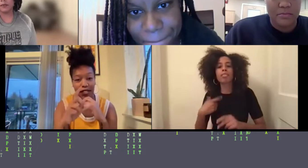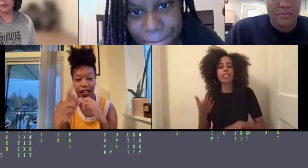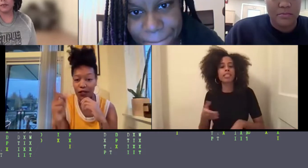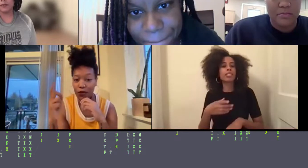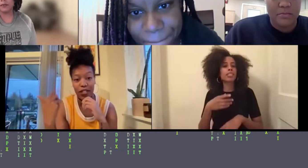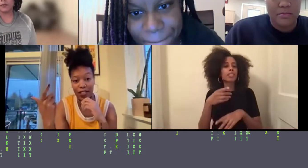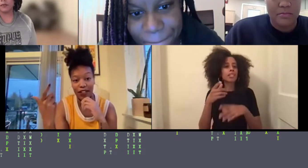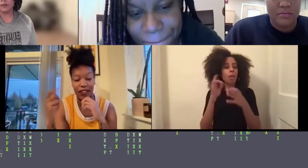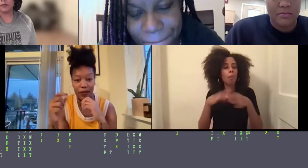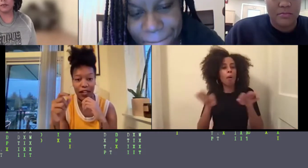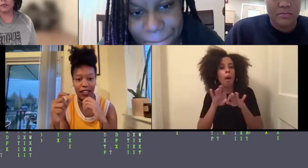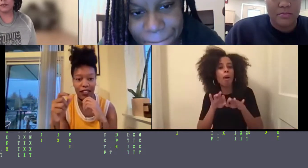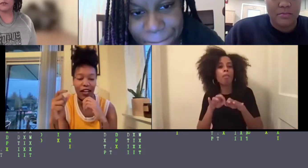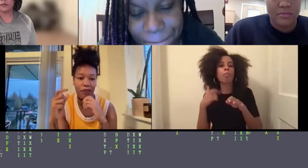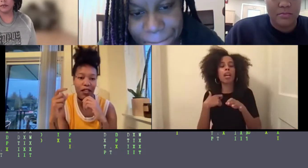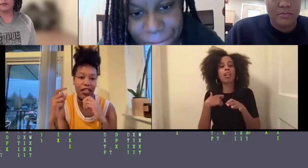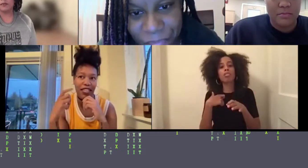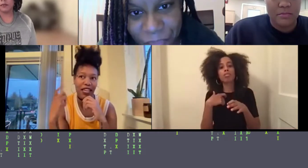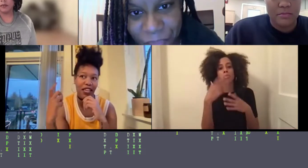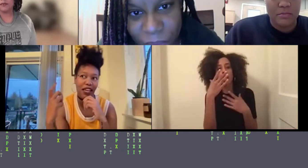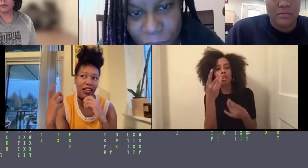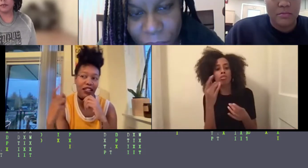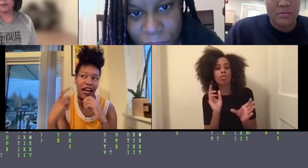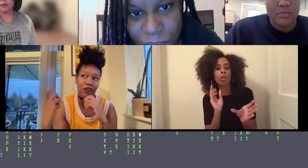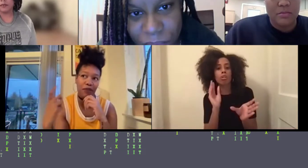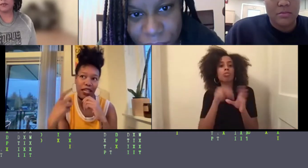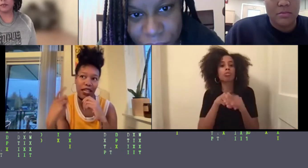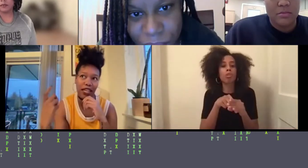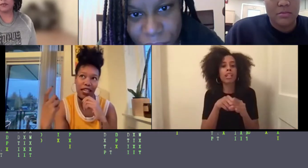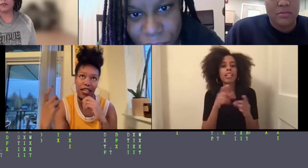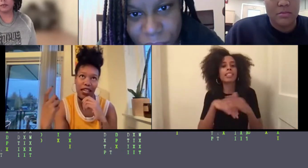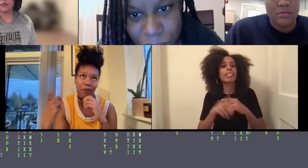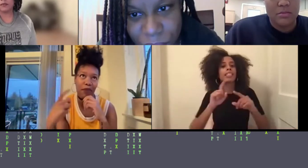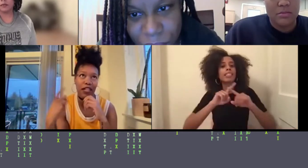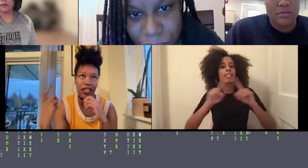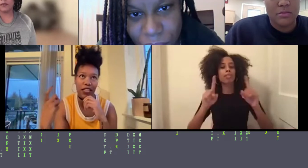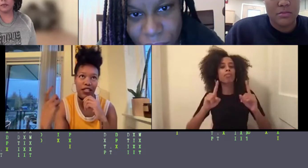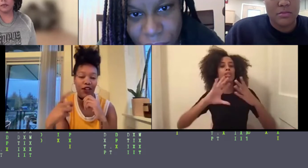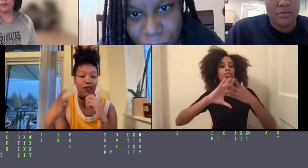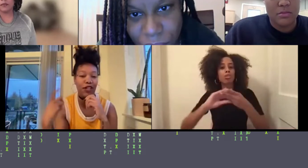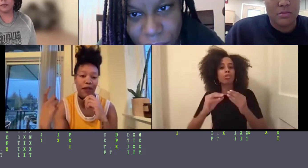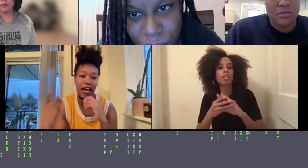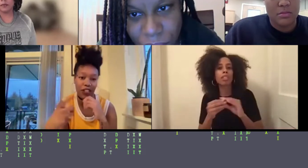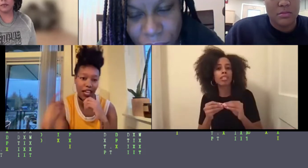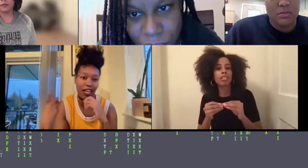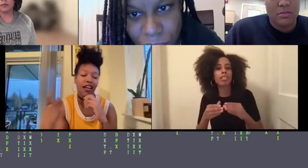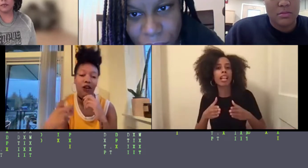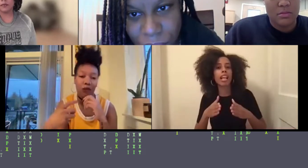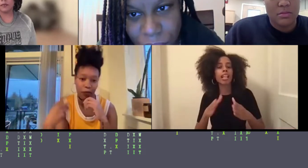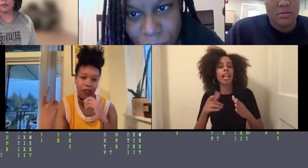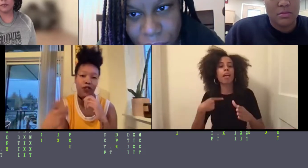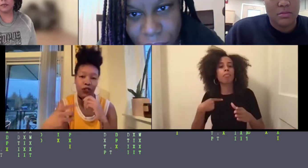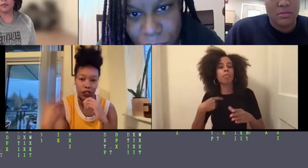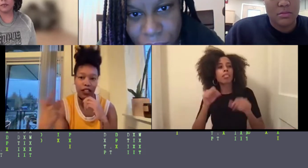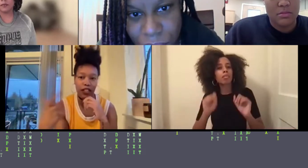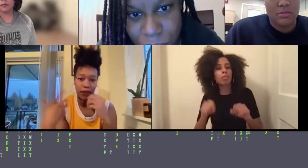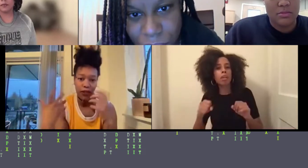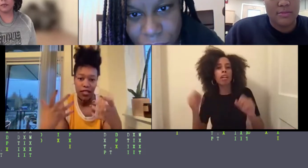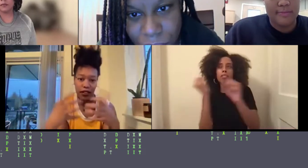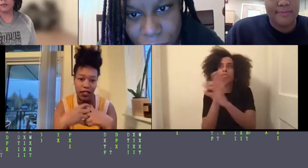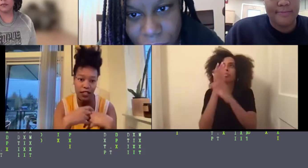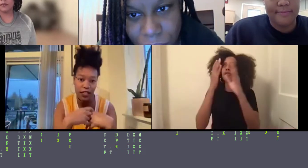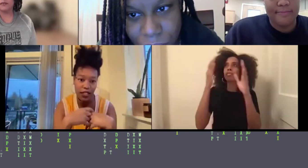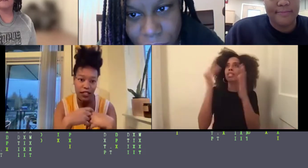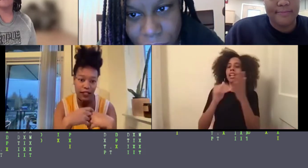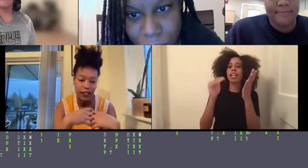stories as a storyteller as well, because I think it allowed me the ability to start reimagining what my future could look like